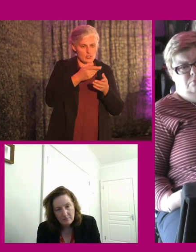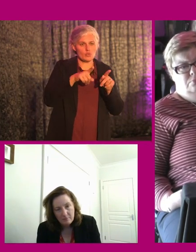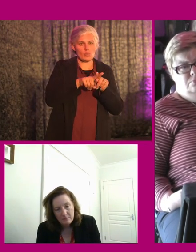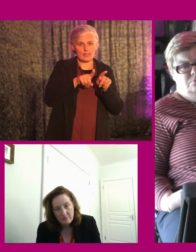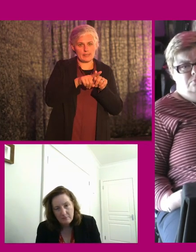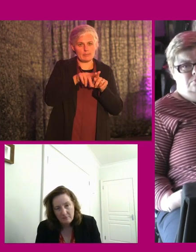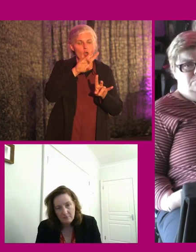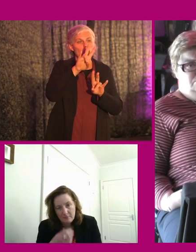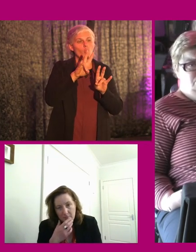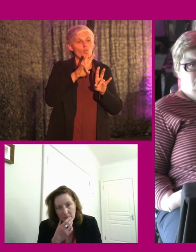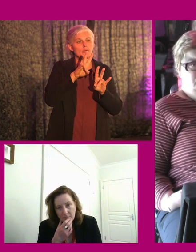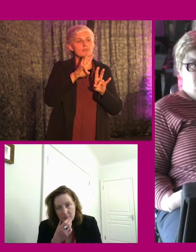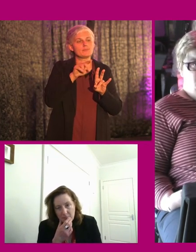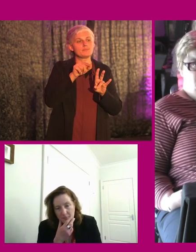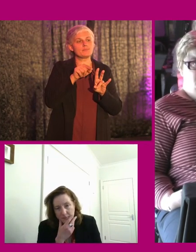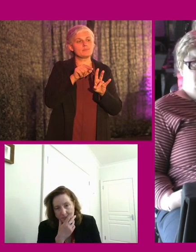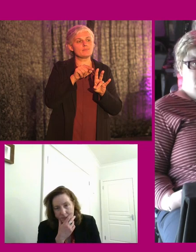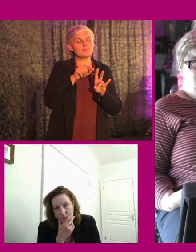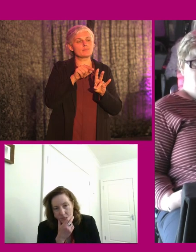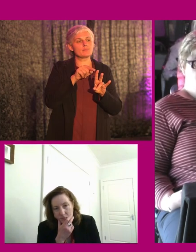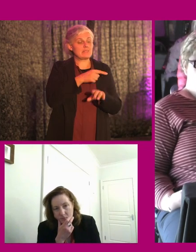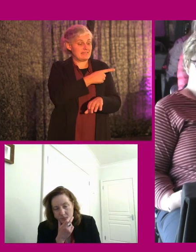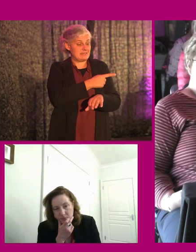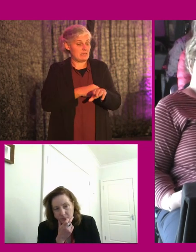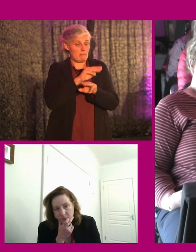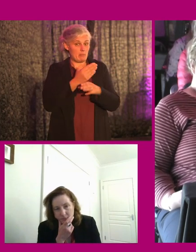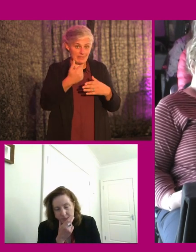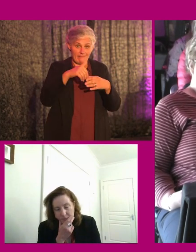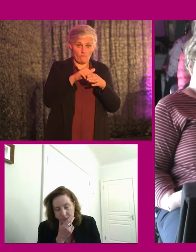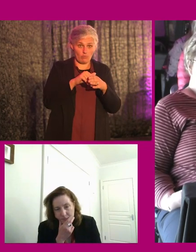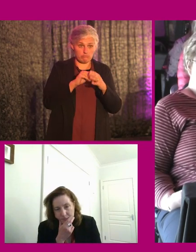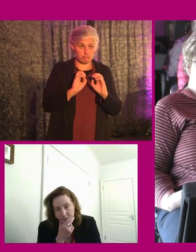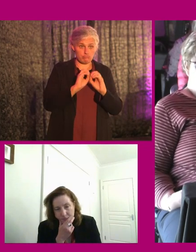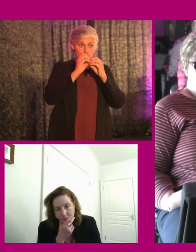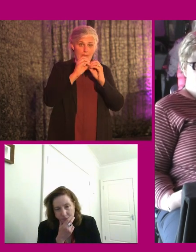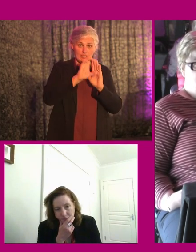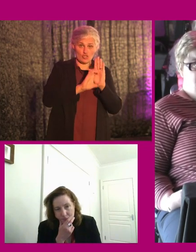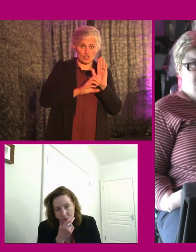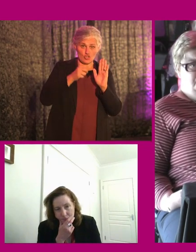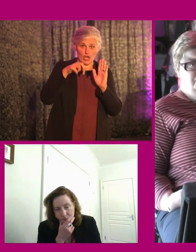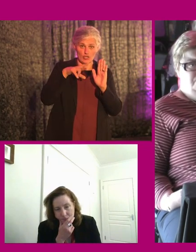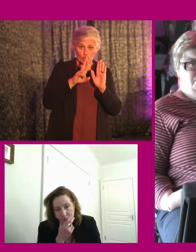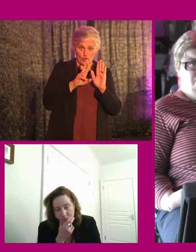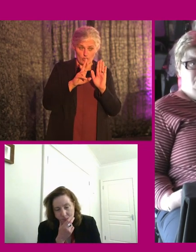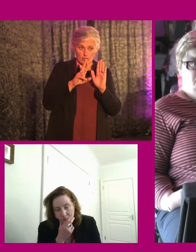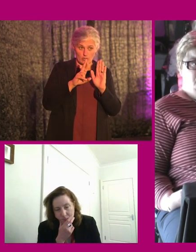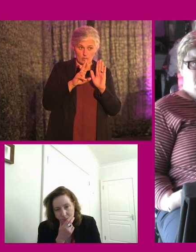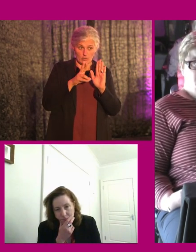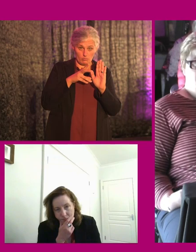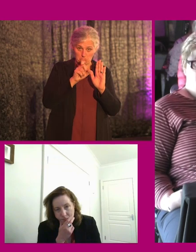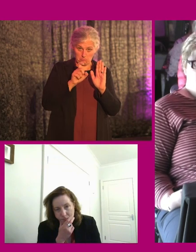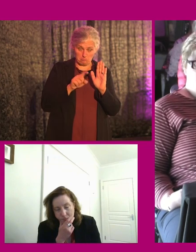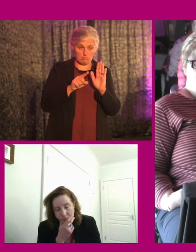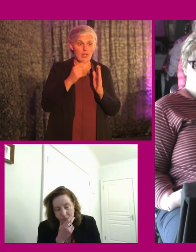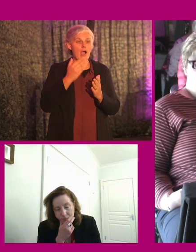The question is about, were disabled people involved in the design of the Charter? How is the success